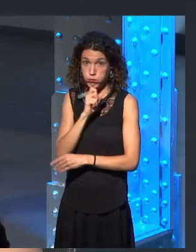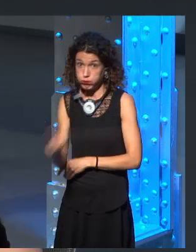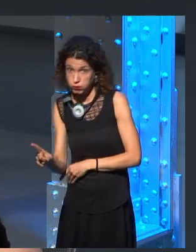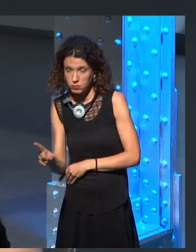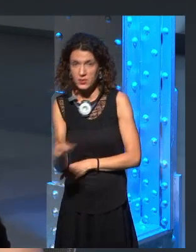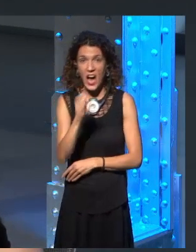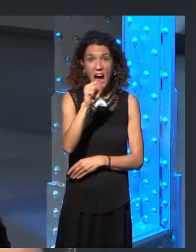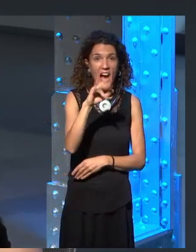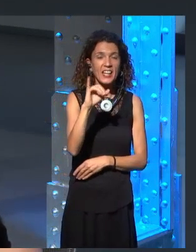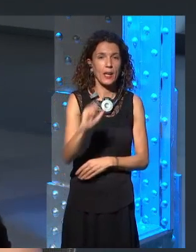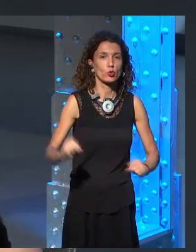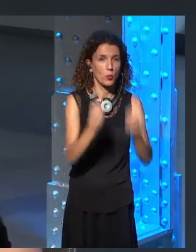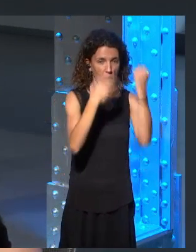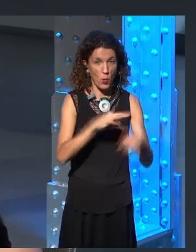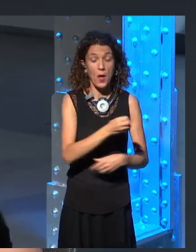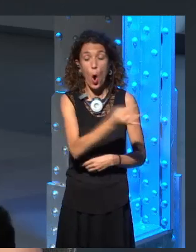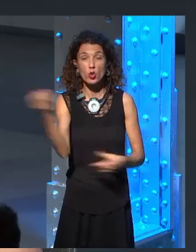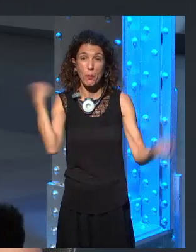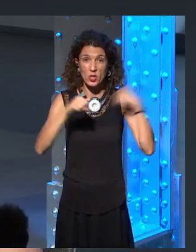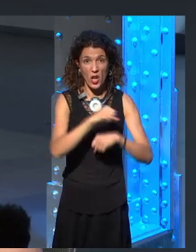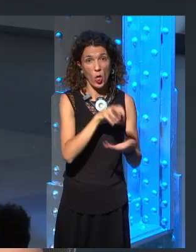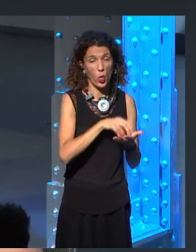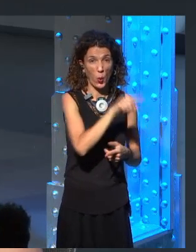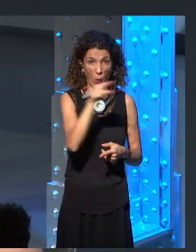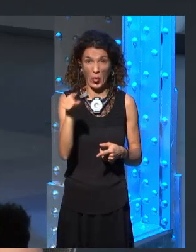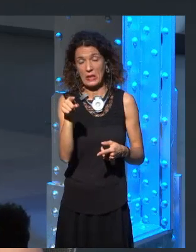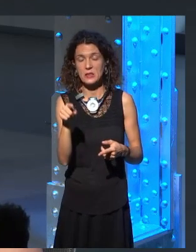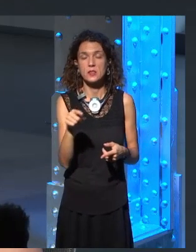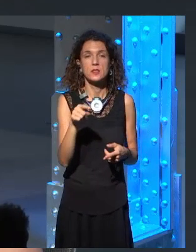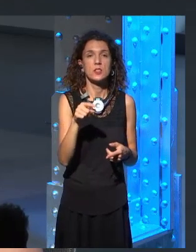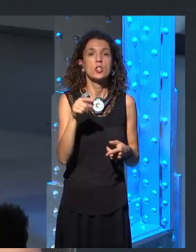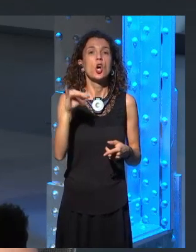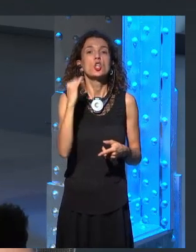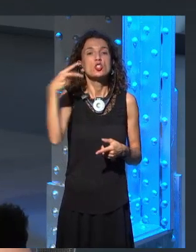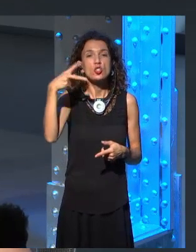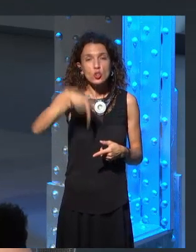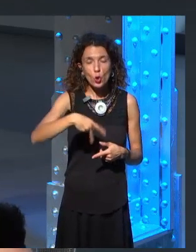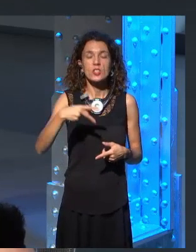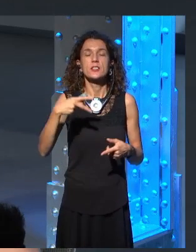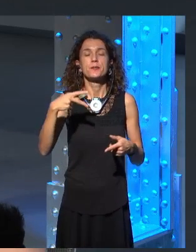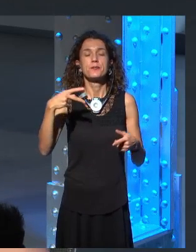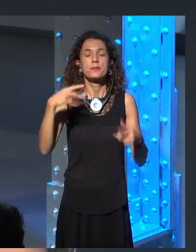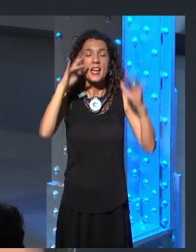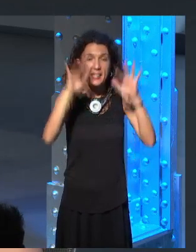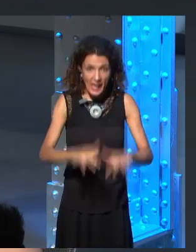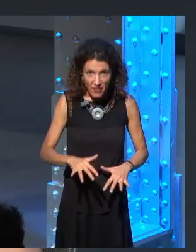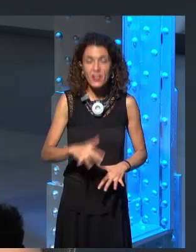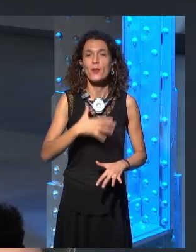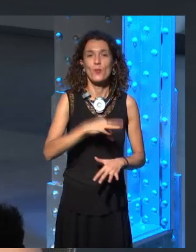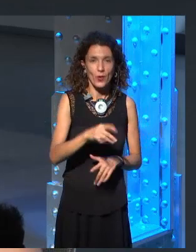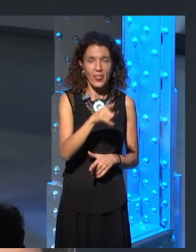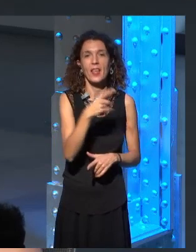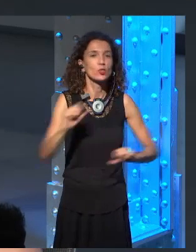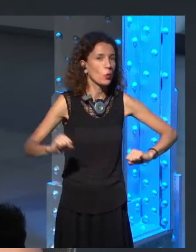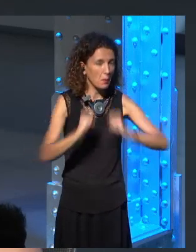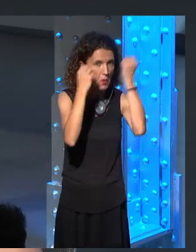think that somebody like Jon Snow is also going to have a... Because I do think he's coming back. I don't think that